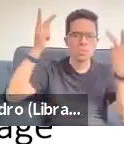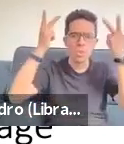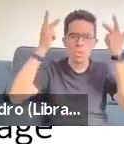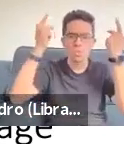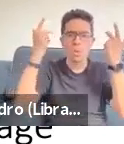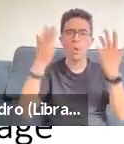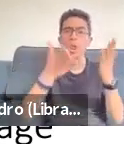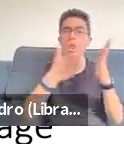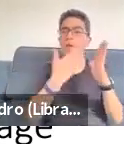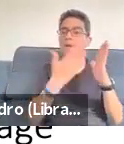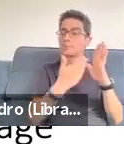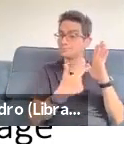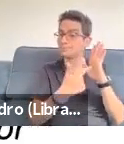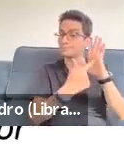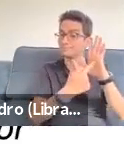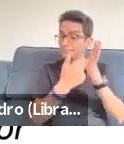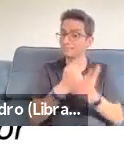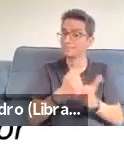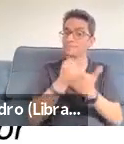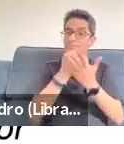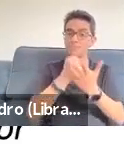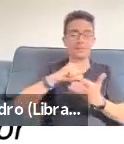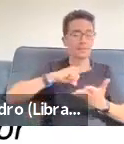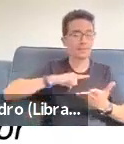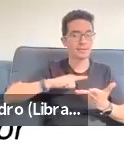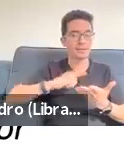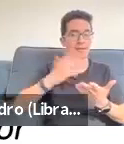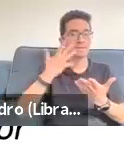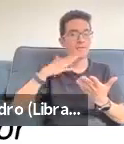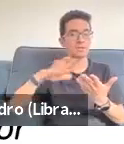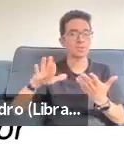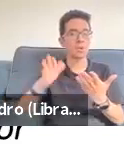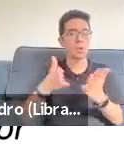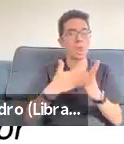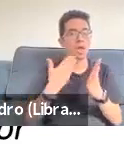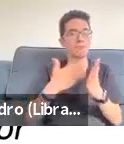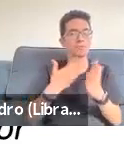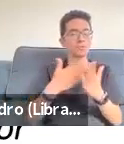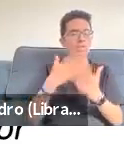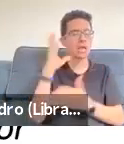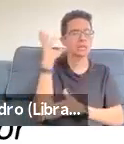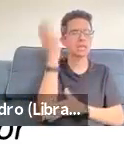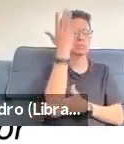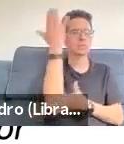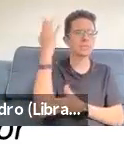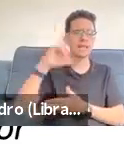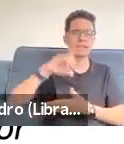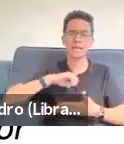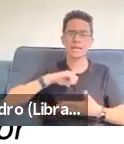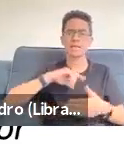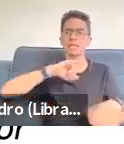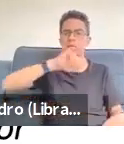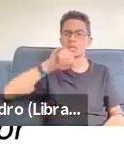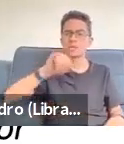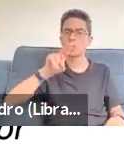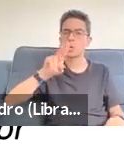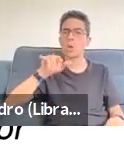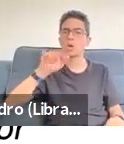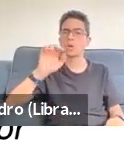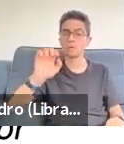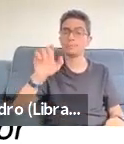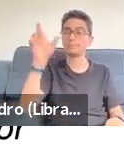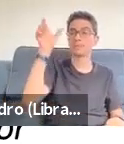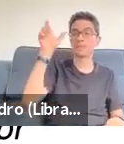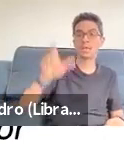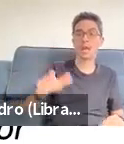So with that, I am going to switch over to let Julie talk a little bit about her piece. All right, thank you.